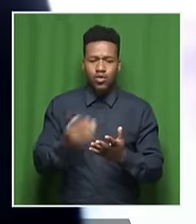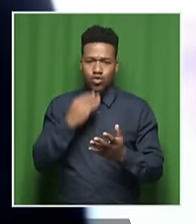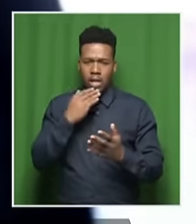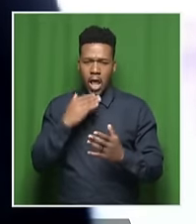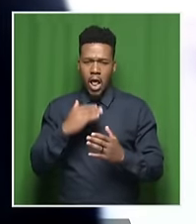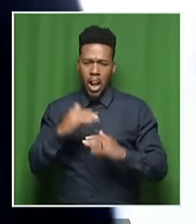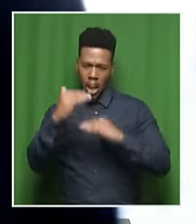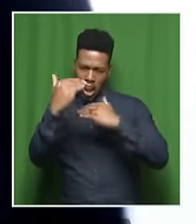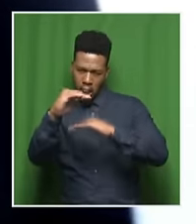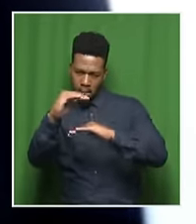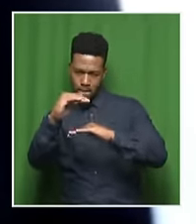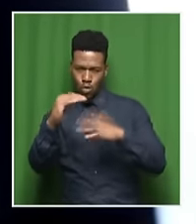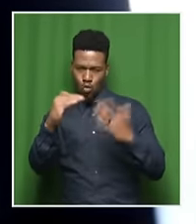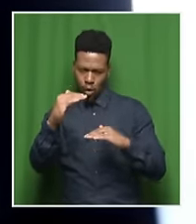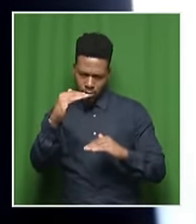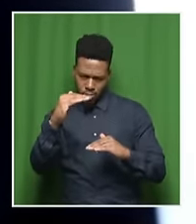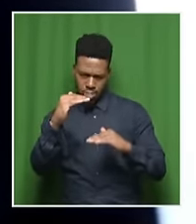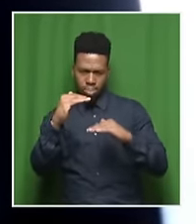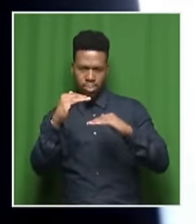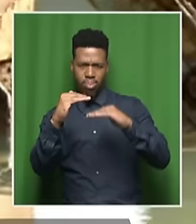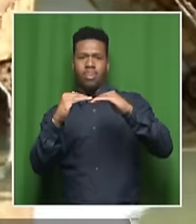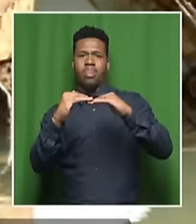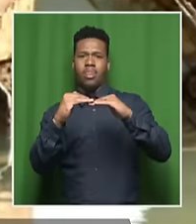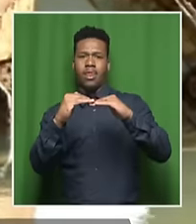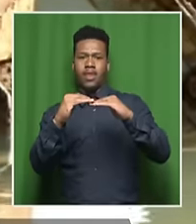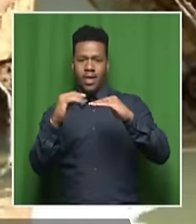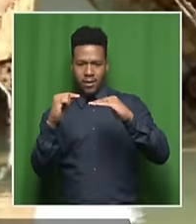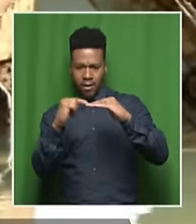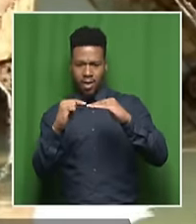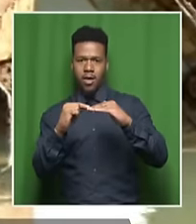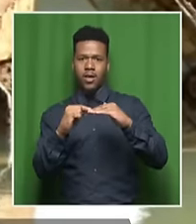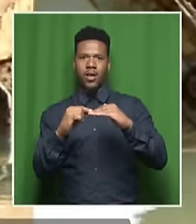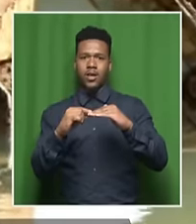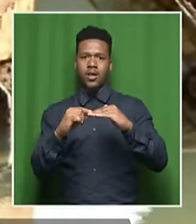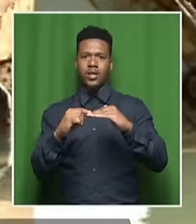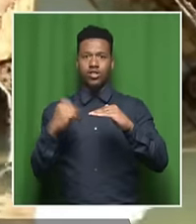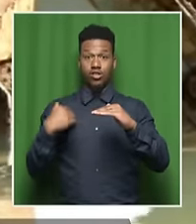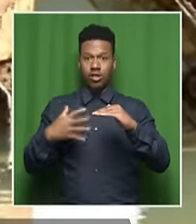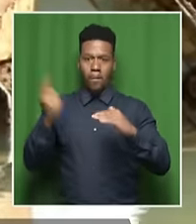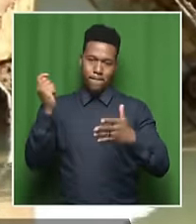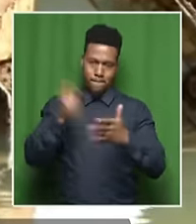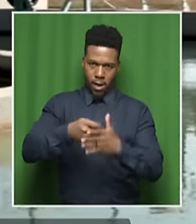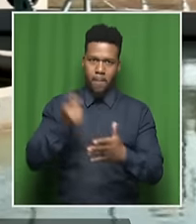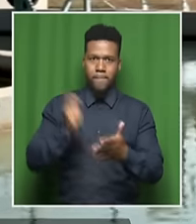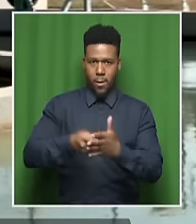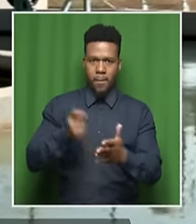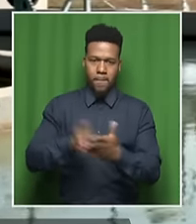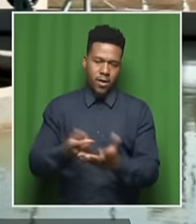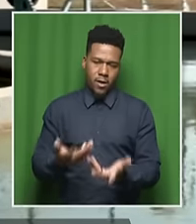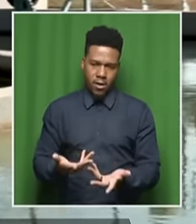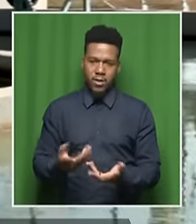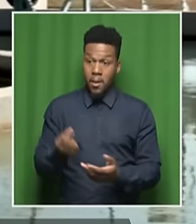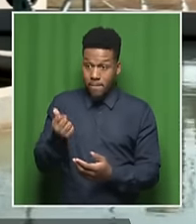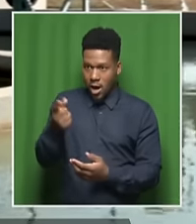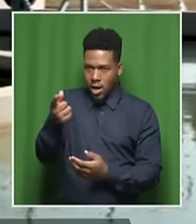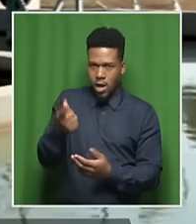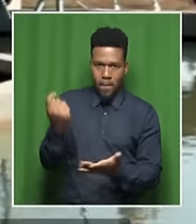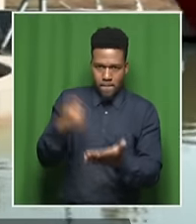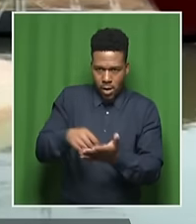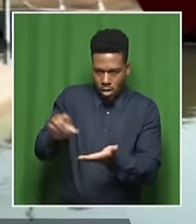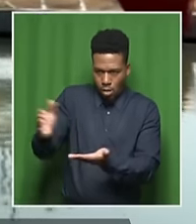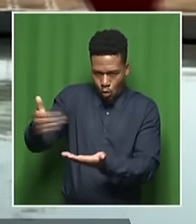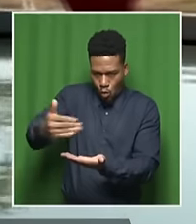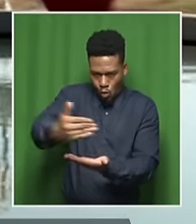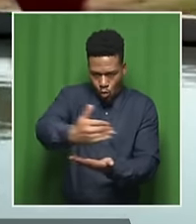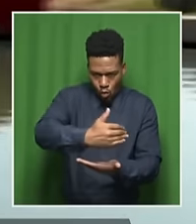they can earn a credit. And that credit can, in fact, become the cash flow needed to sustain these public-private partnerships